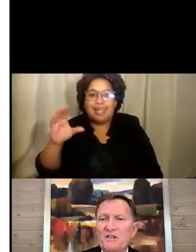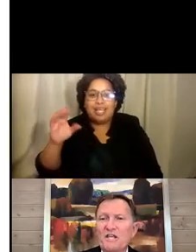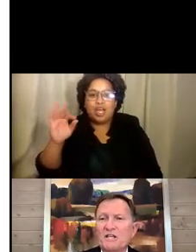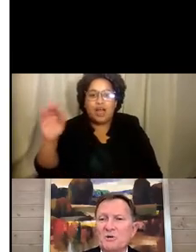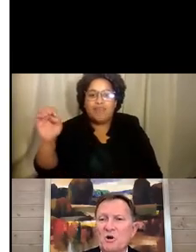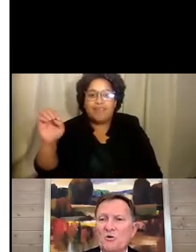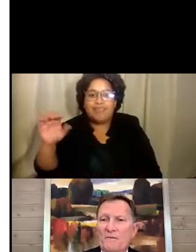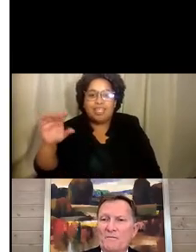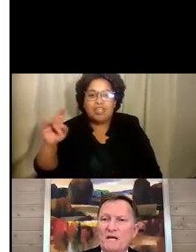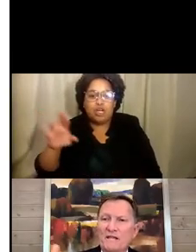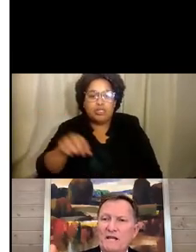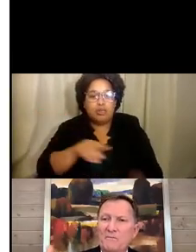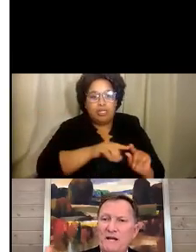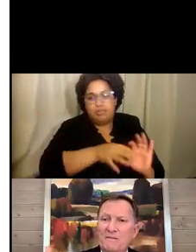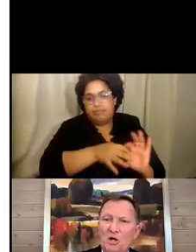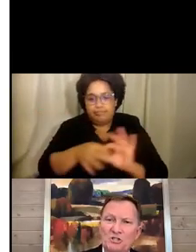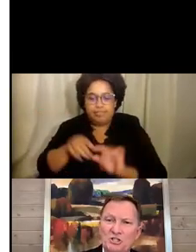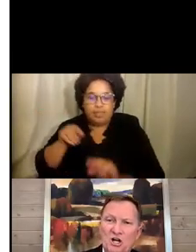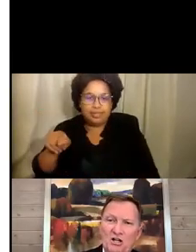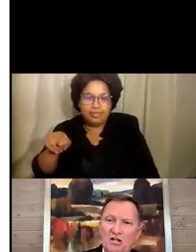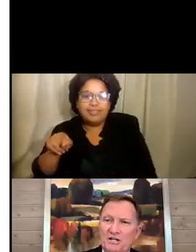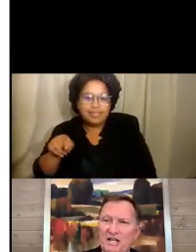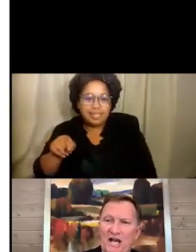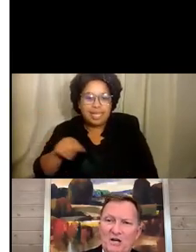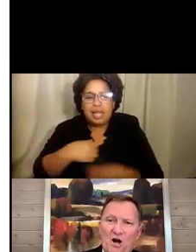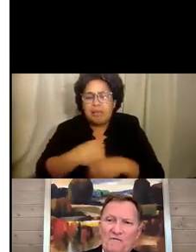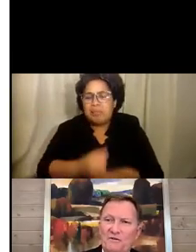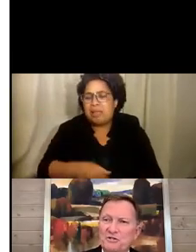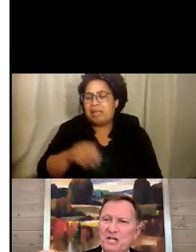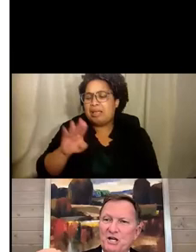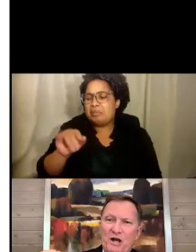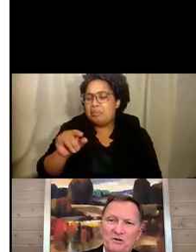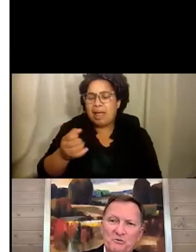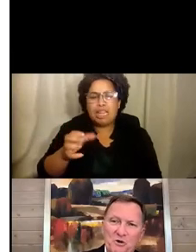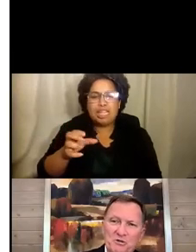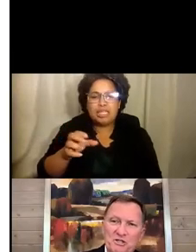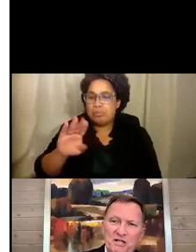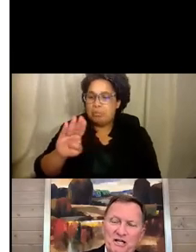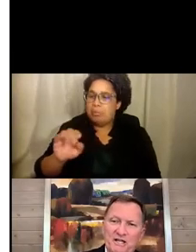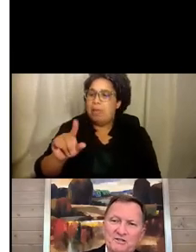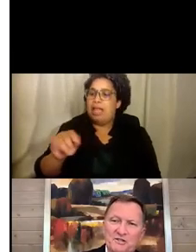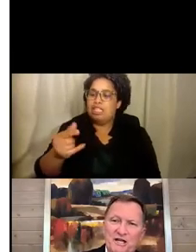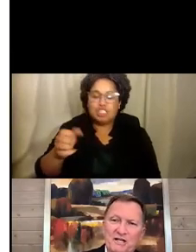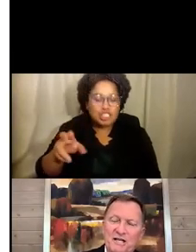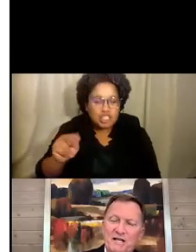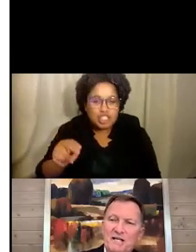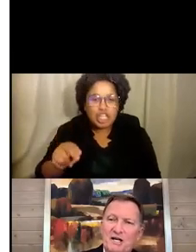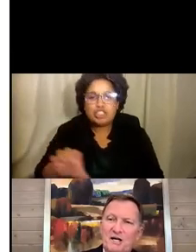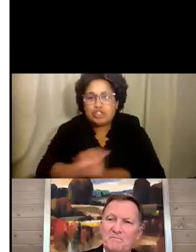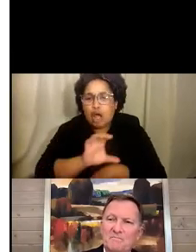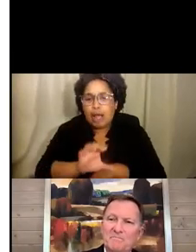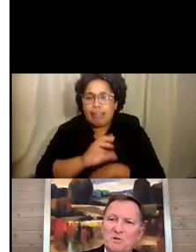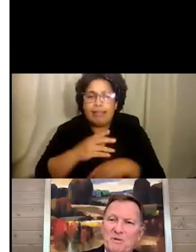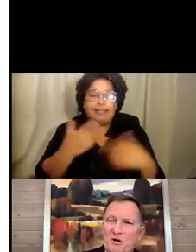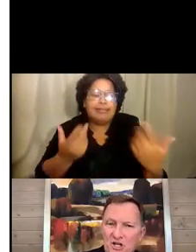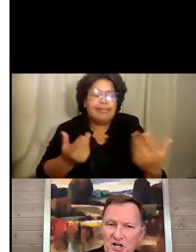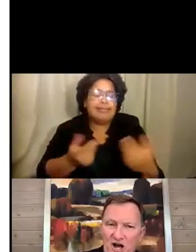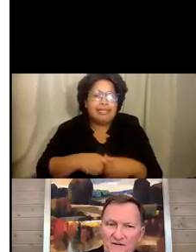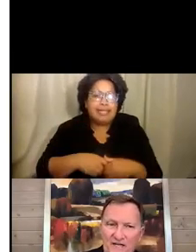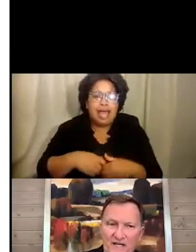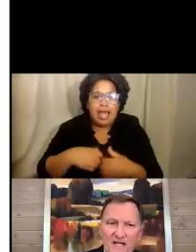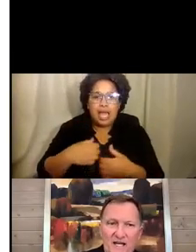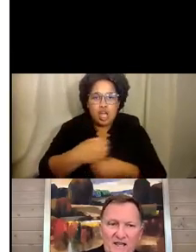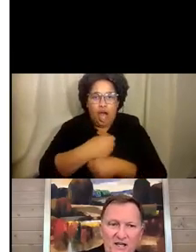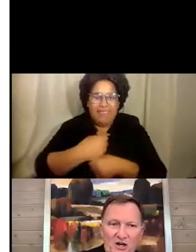did everything in the program. They made Belgian chocolates. They had waffles. They ground and roasted and prepared the